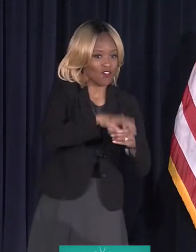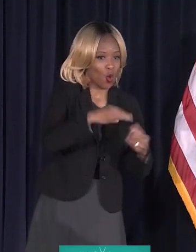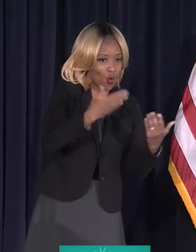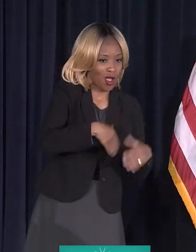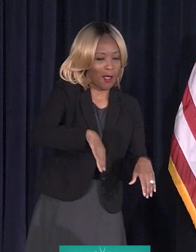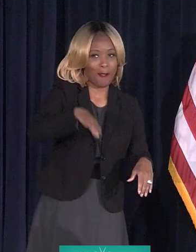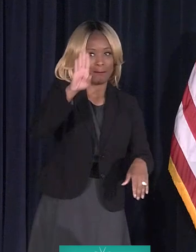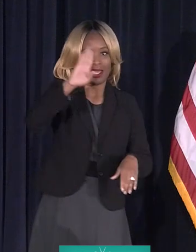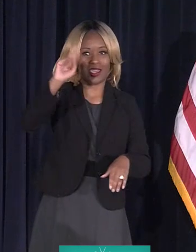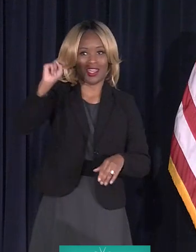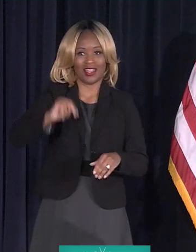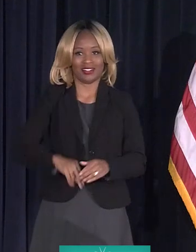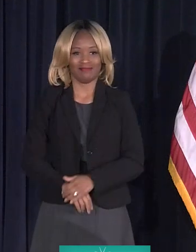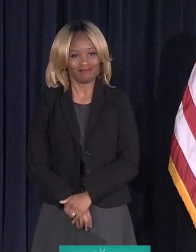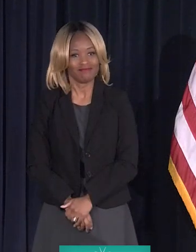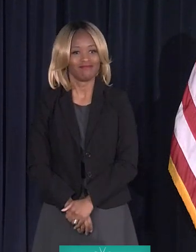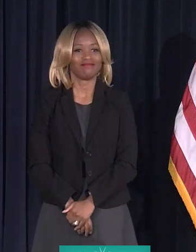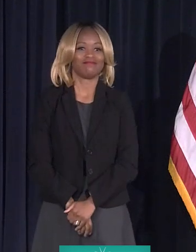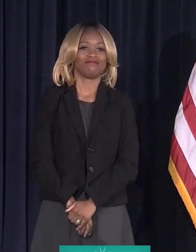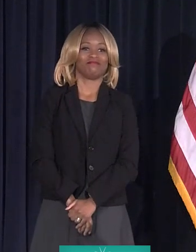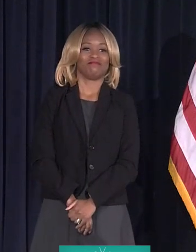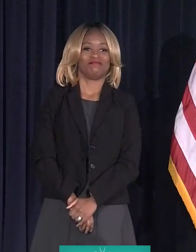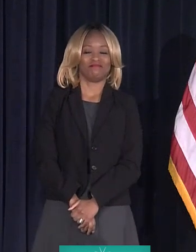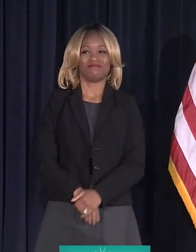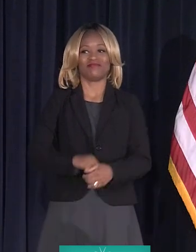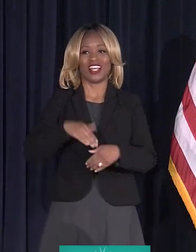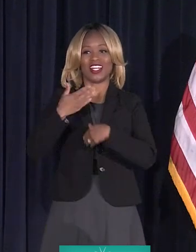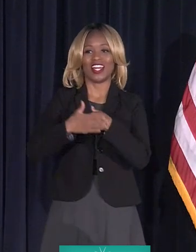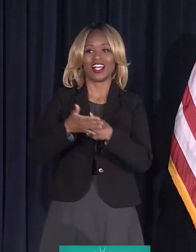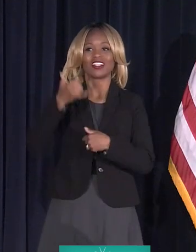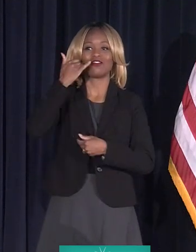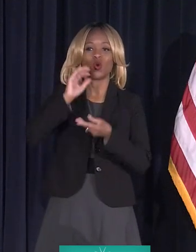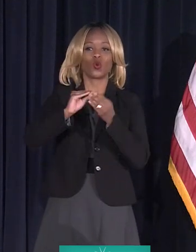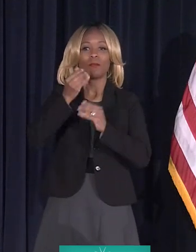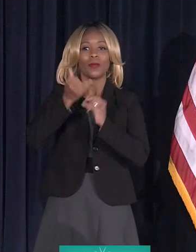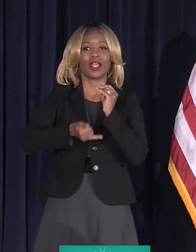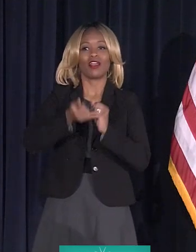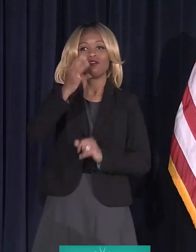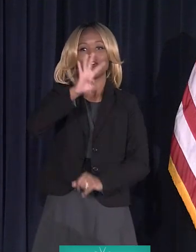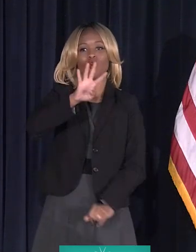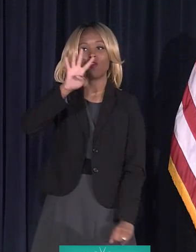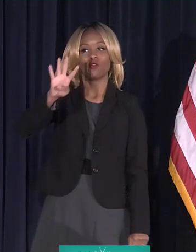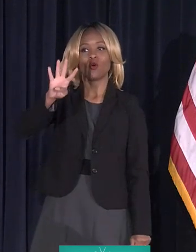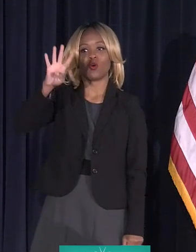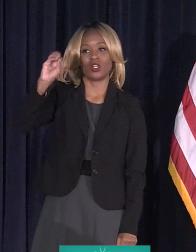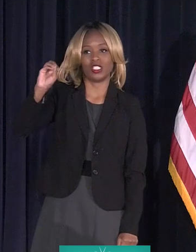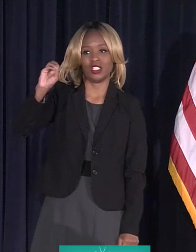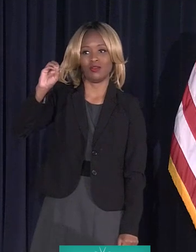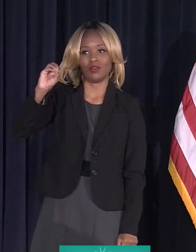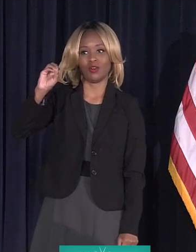All right. Who's next? Phone number ending in 440.